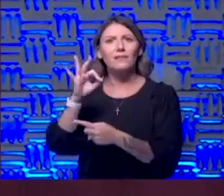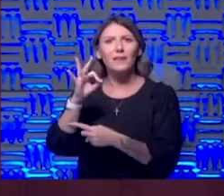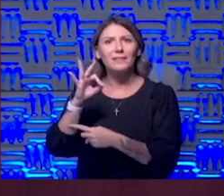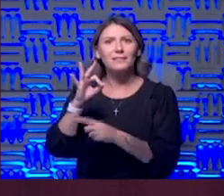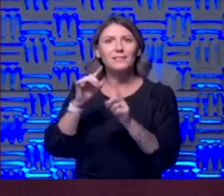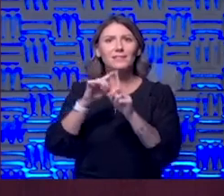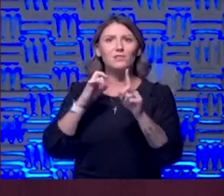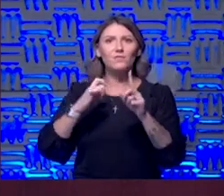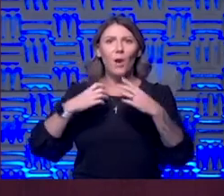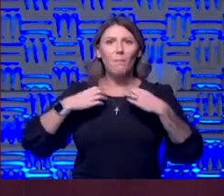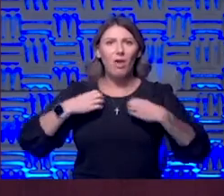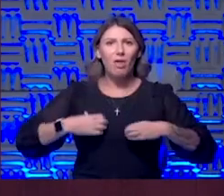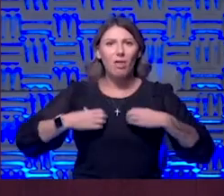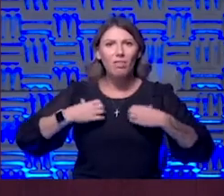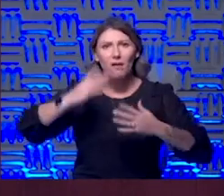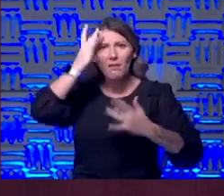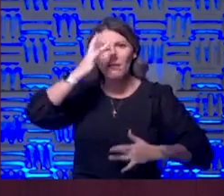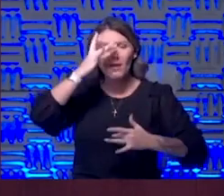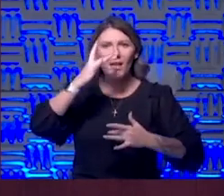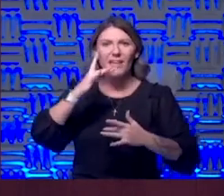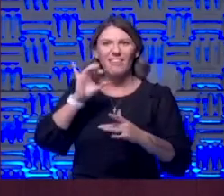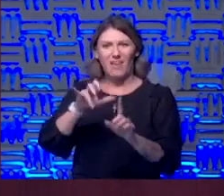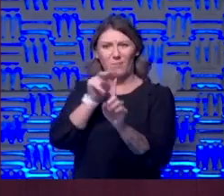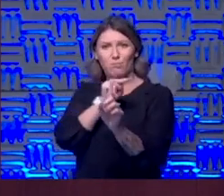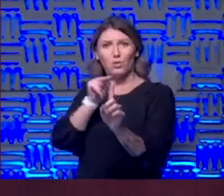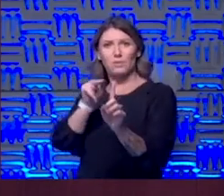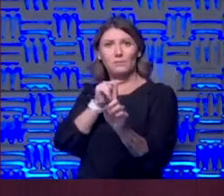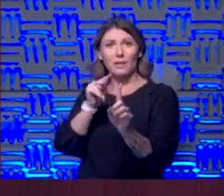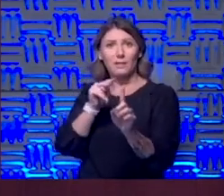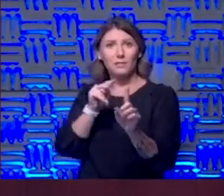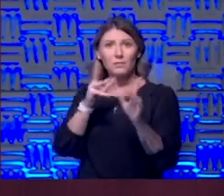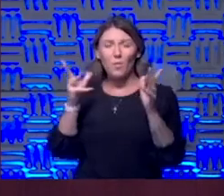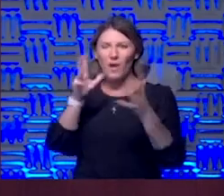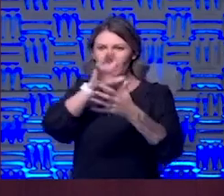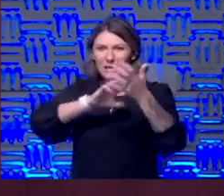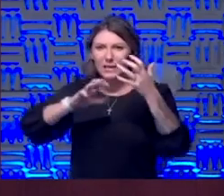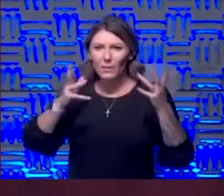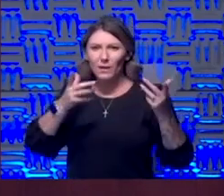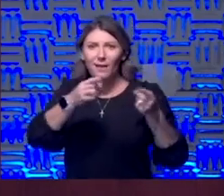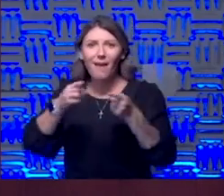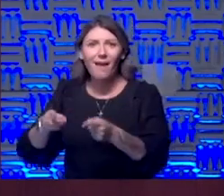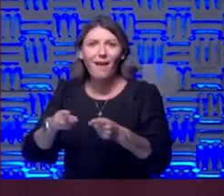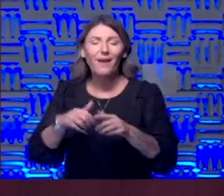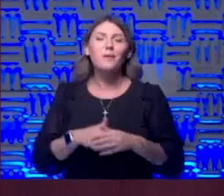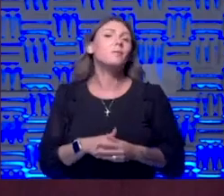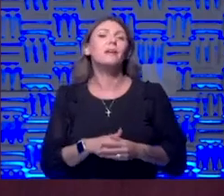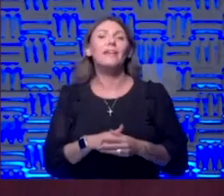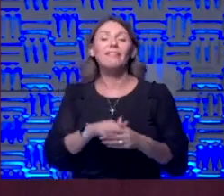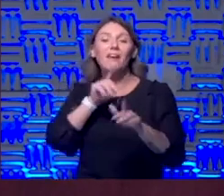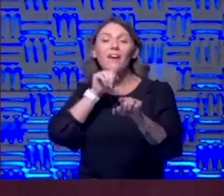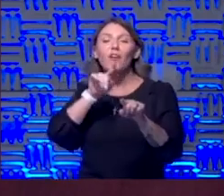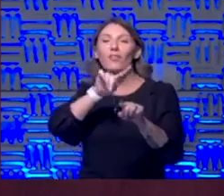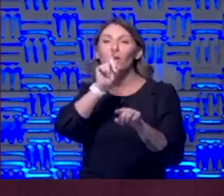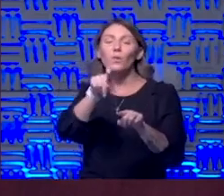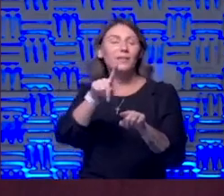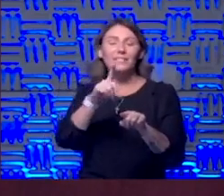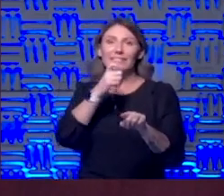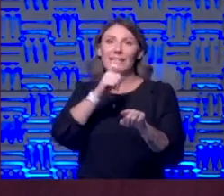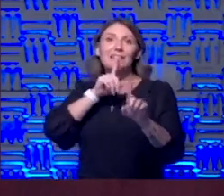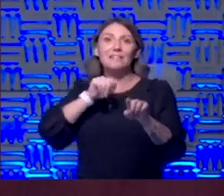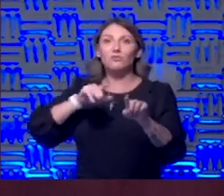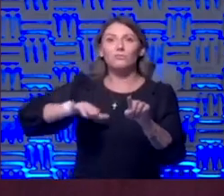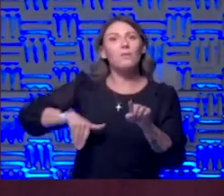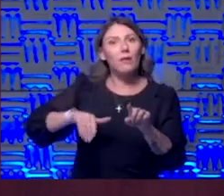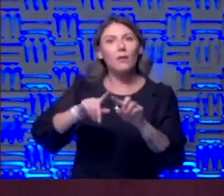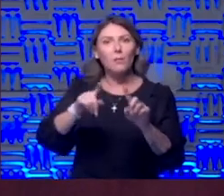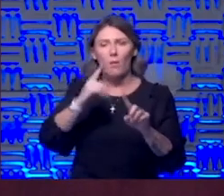lung disease point of view and so what are we mixing here the answer to that question has not been answered um but